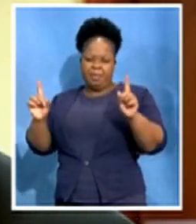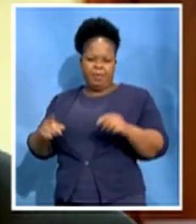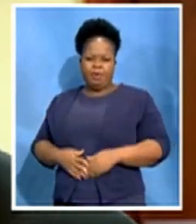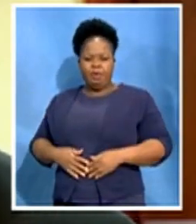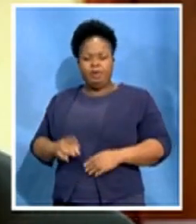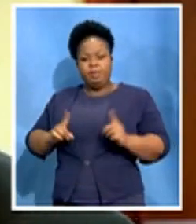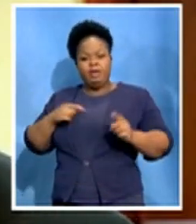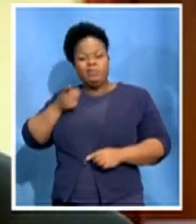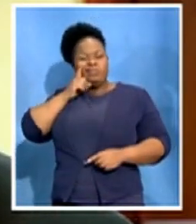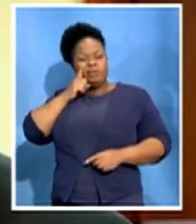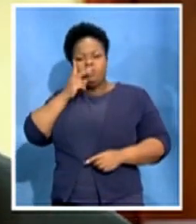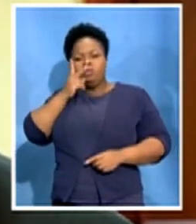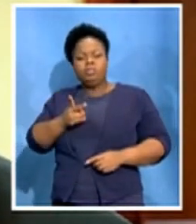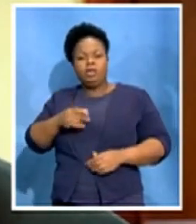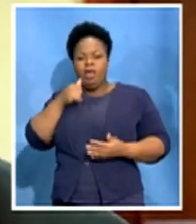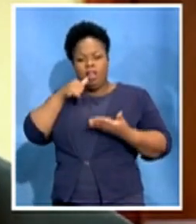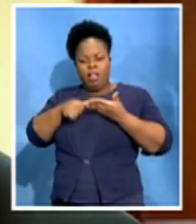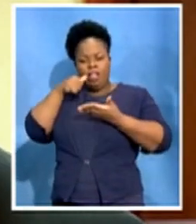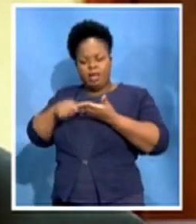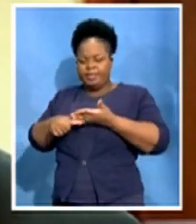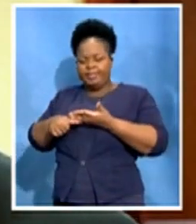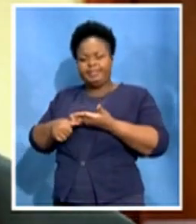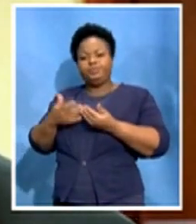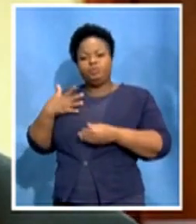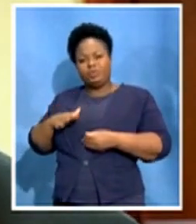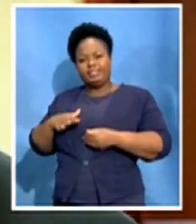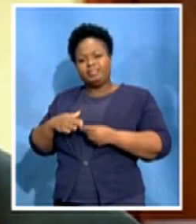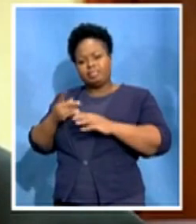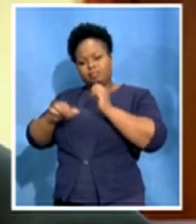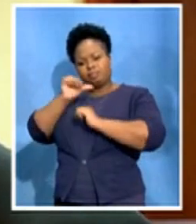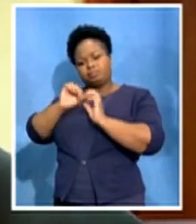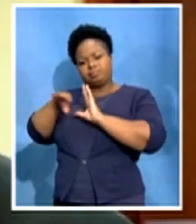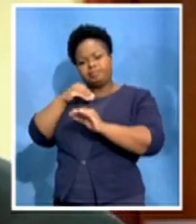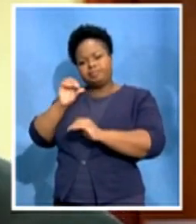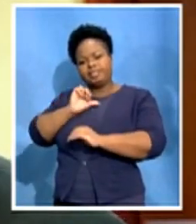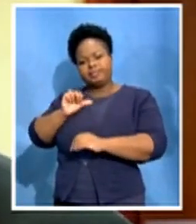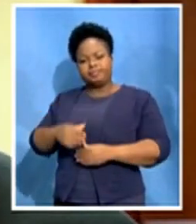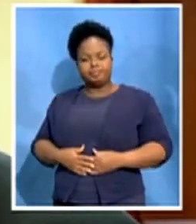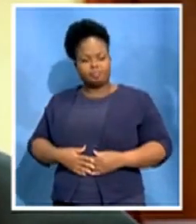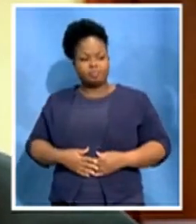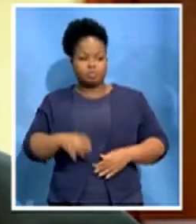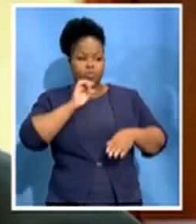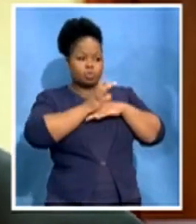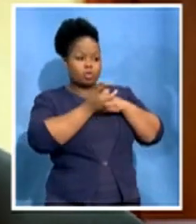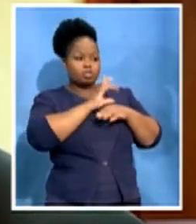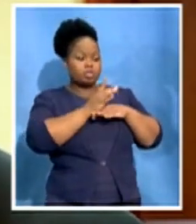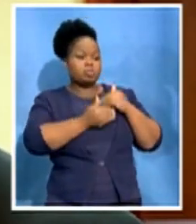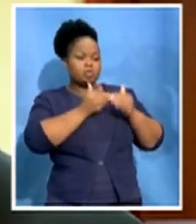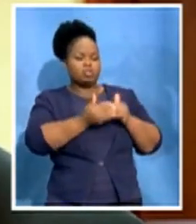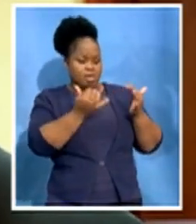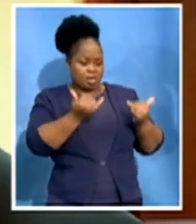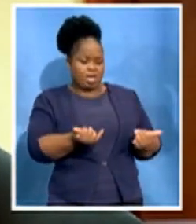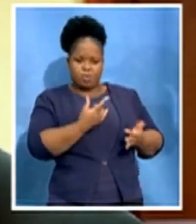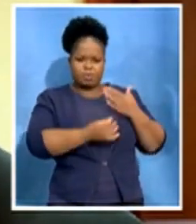letters being reversed. And how is that consultation process right now with the SABC? I know that before you